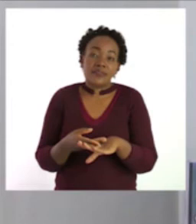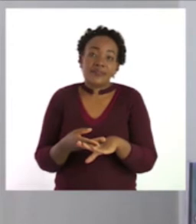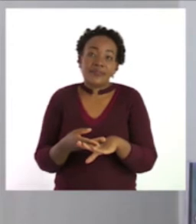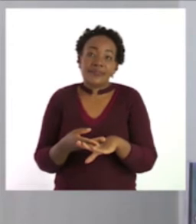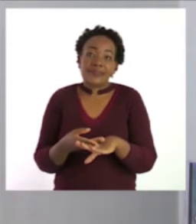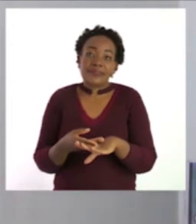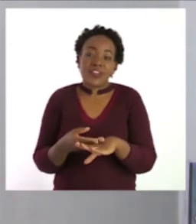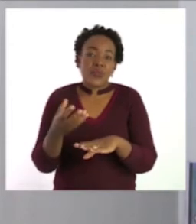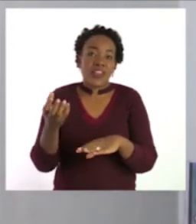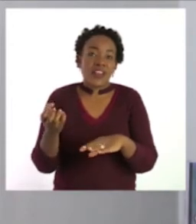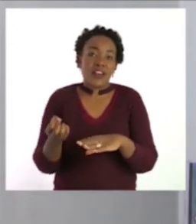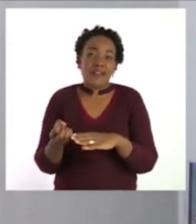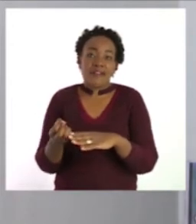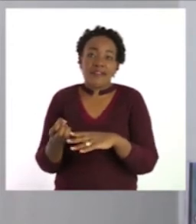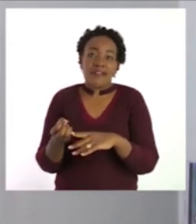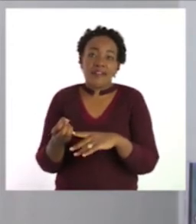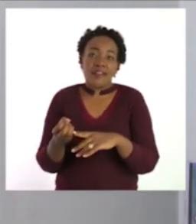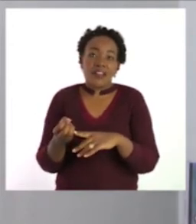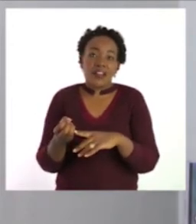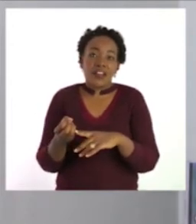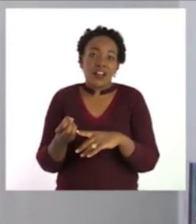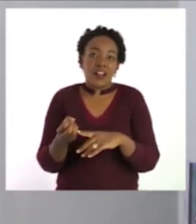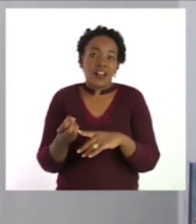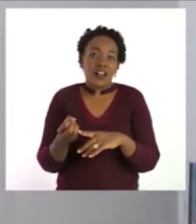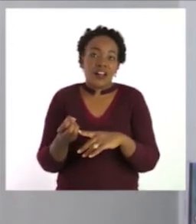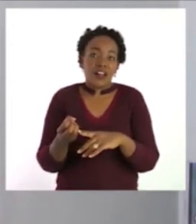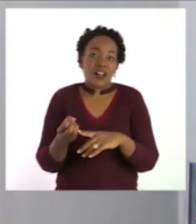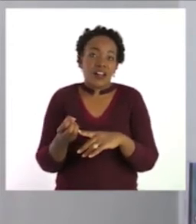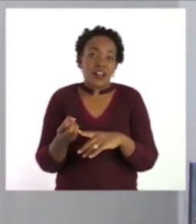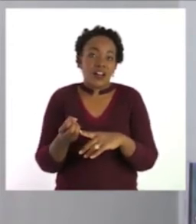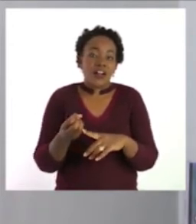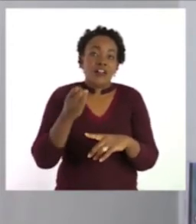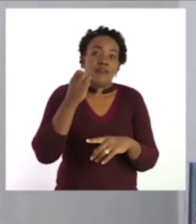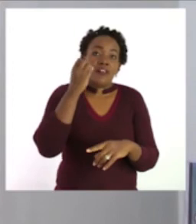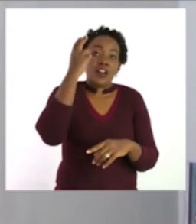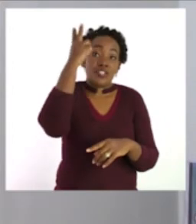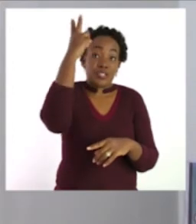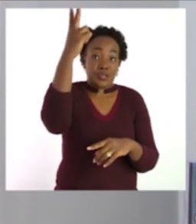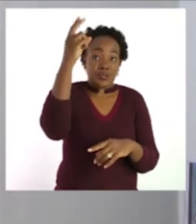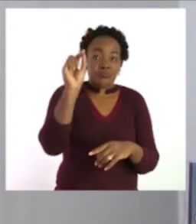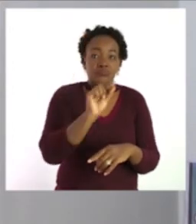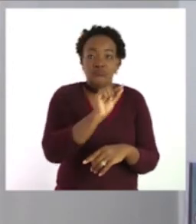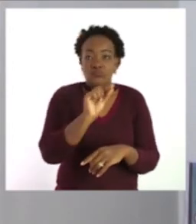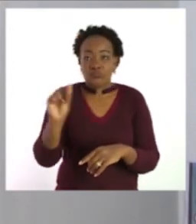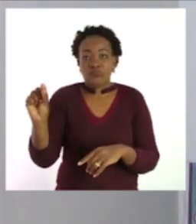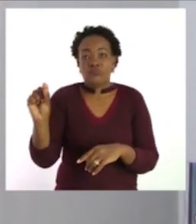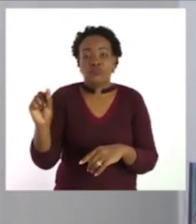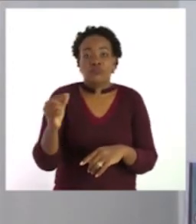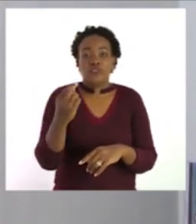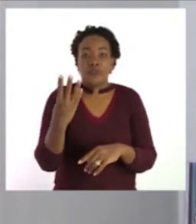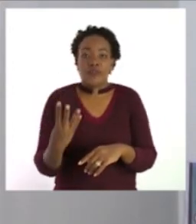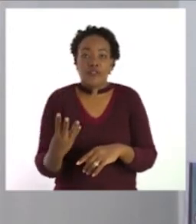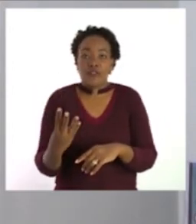We have two out of four. Then we have three